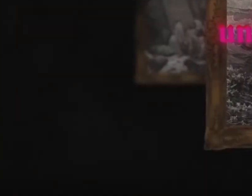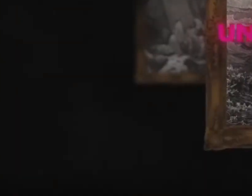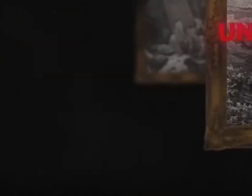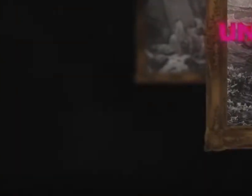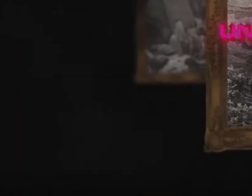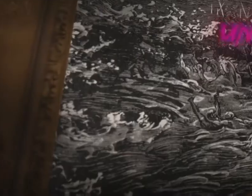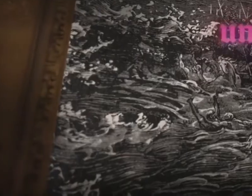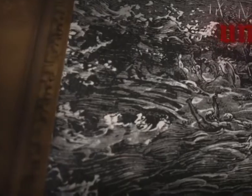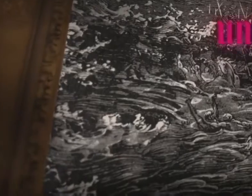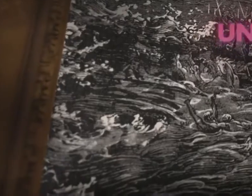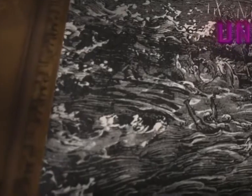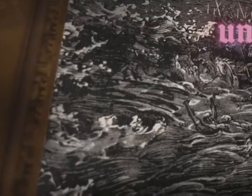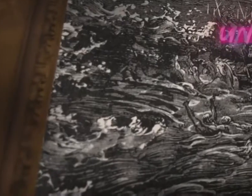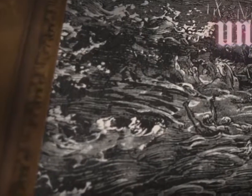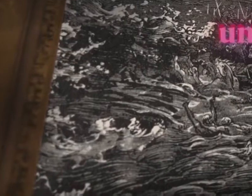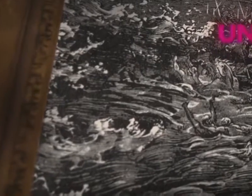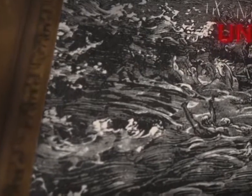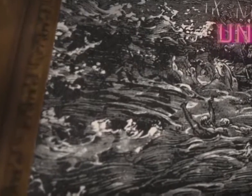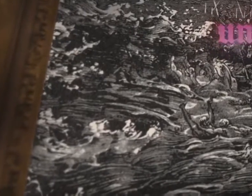Transcribed